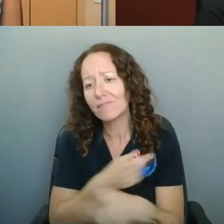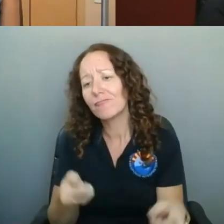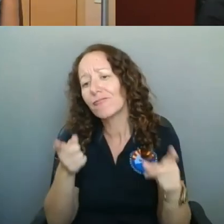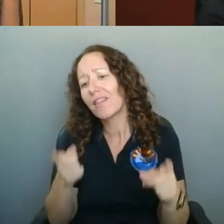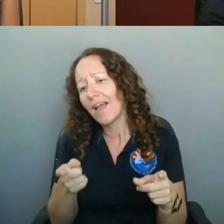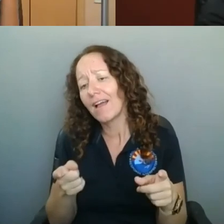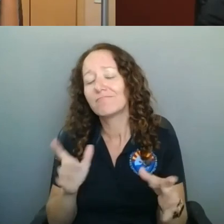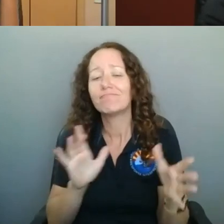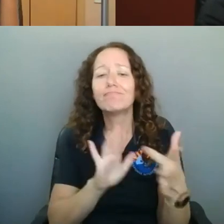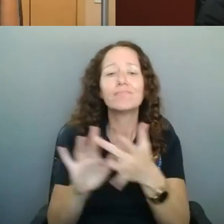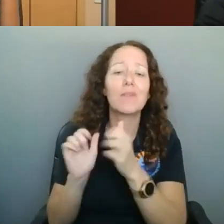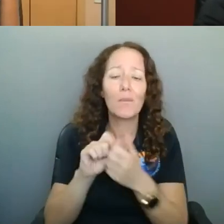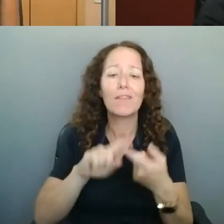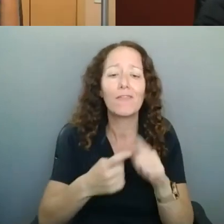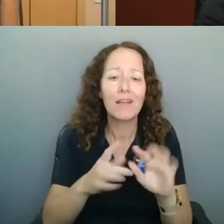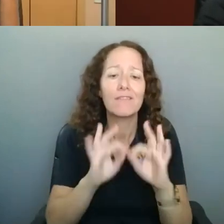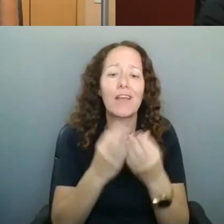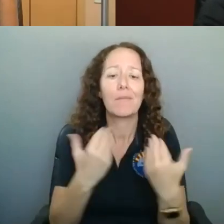Have a great weekend. Thank you.